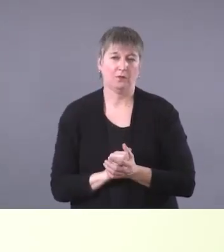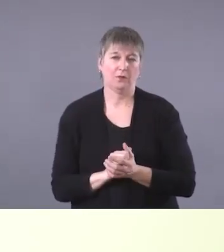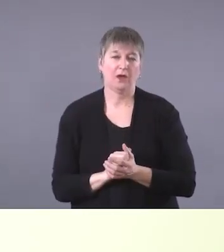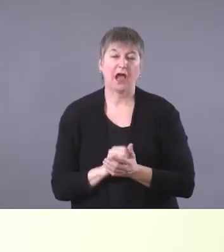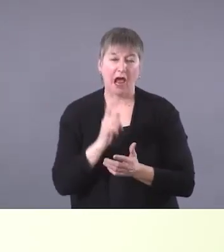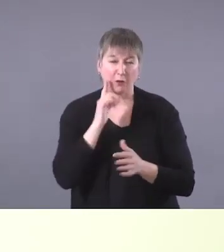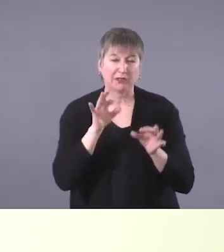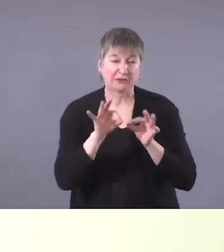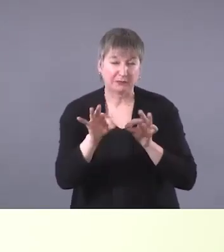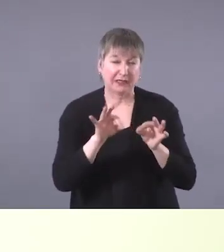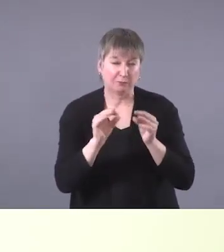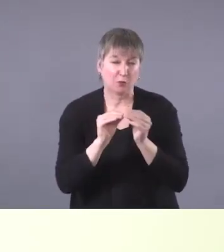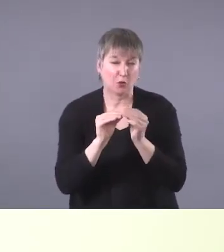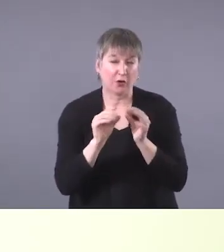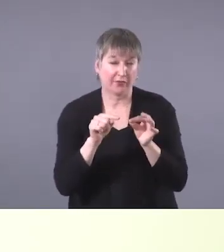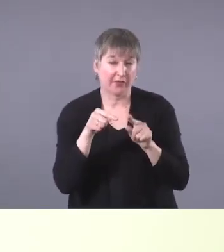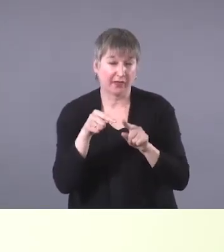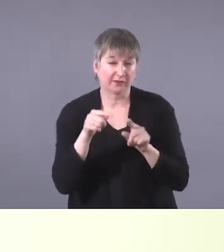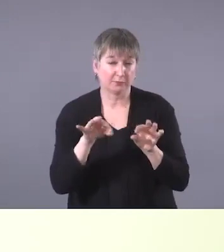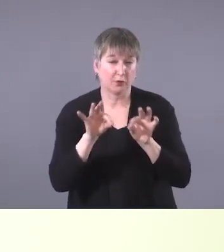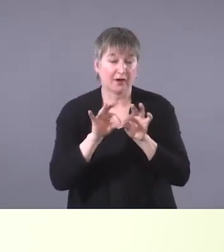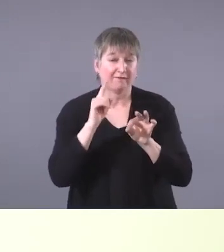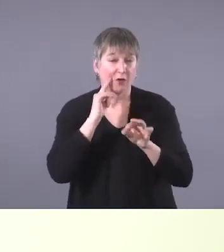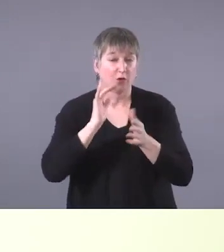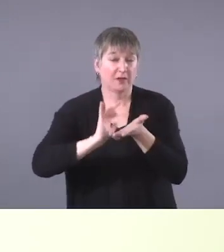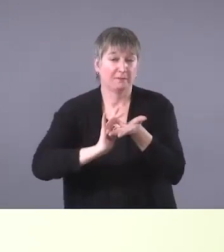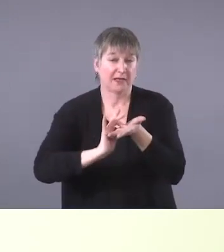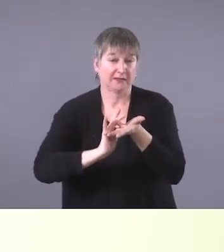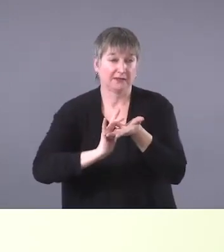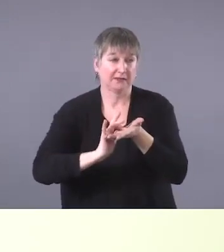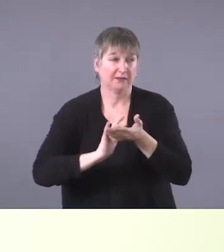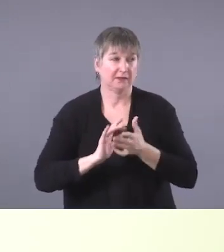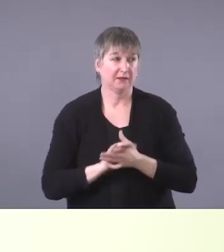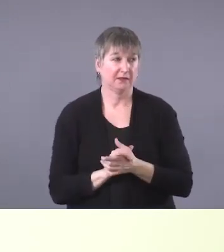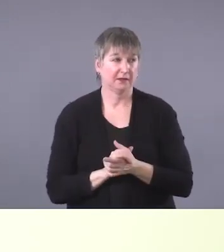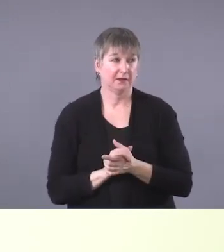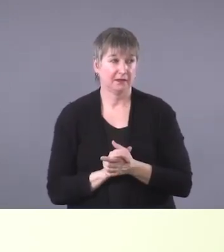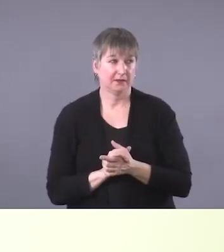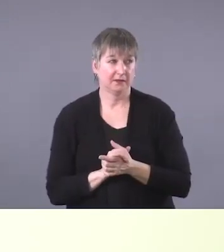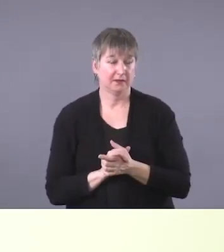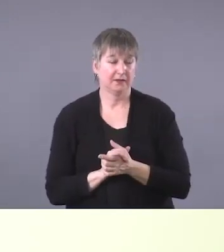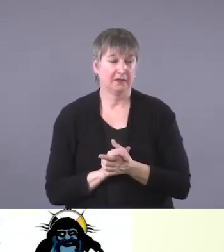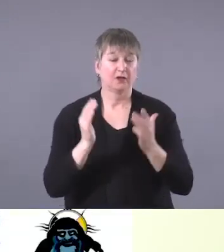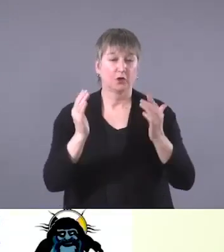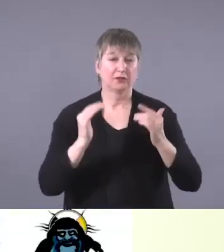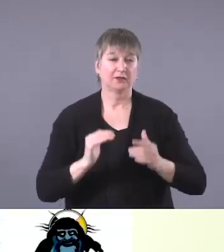tobacco in the medicine slide. So if we could just, uh, go to the next slide.